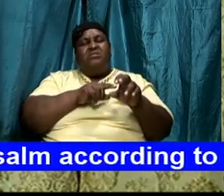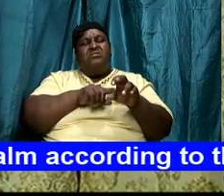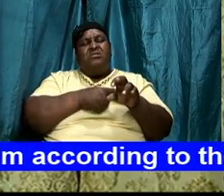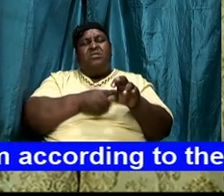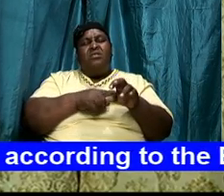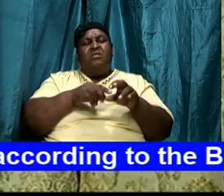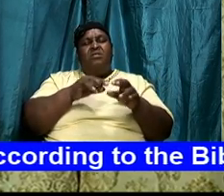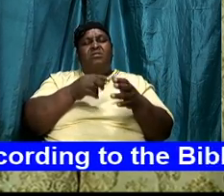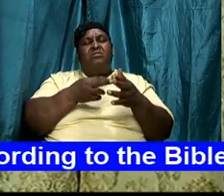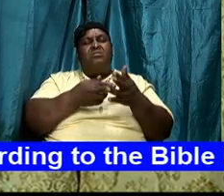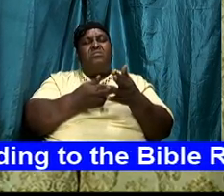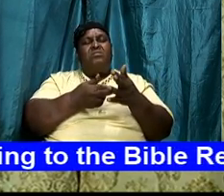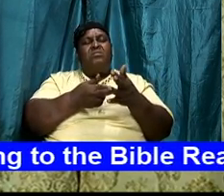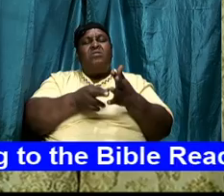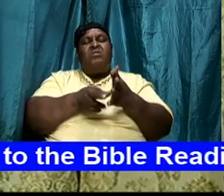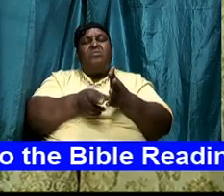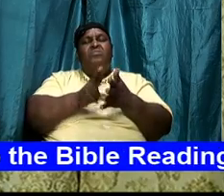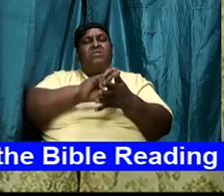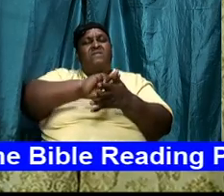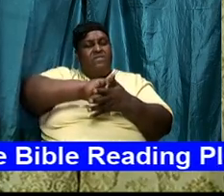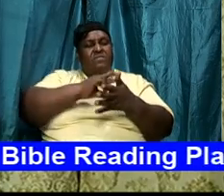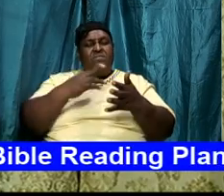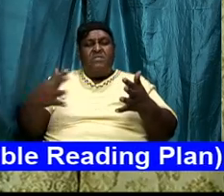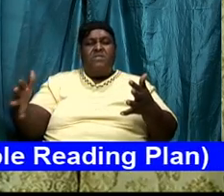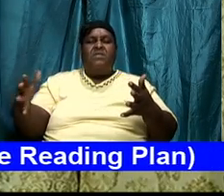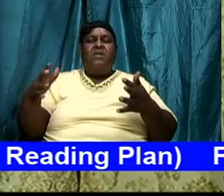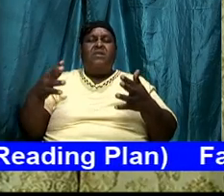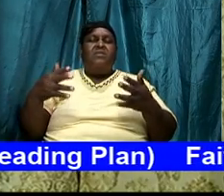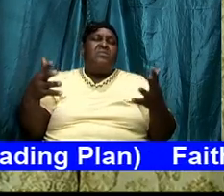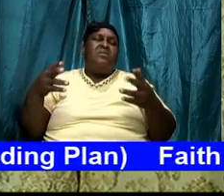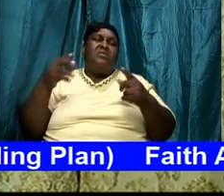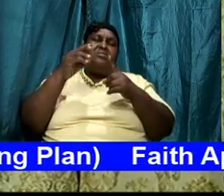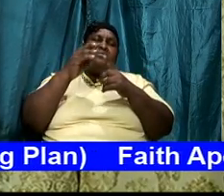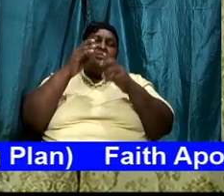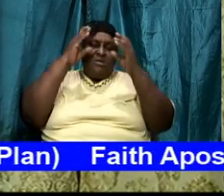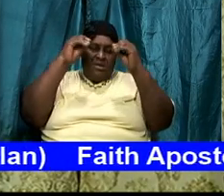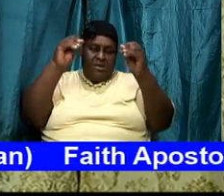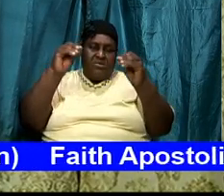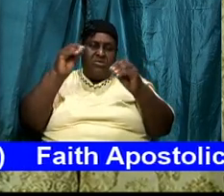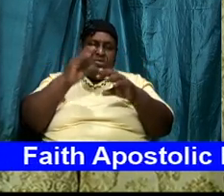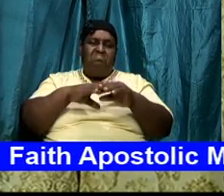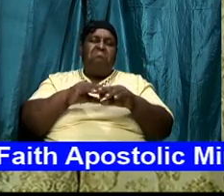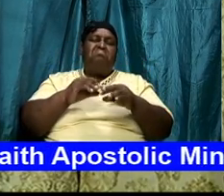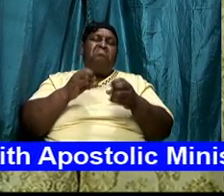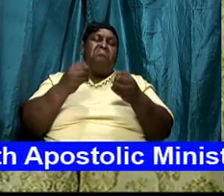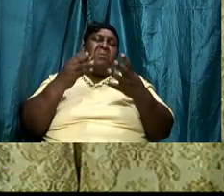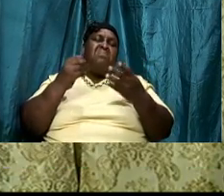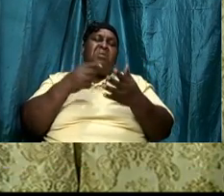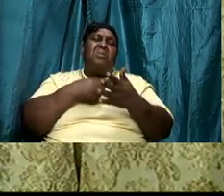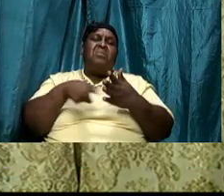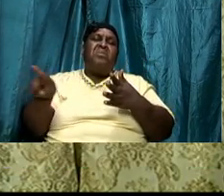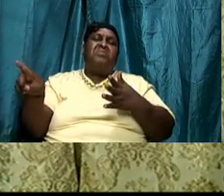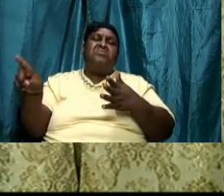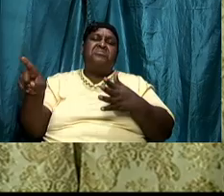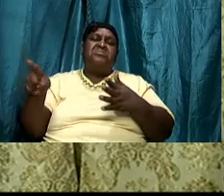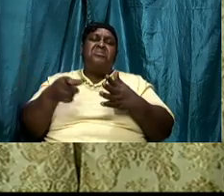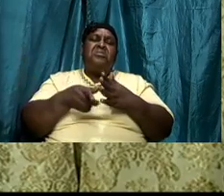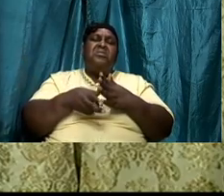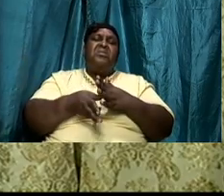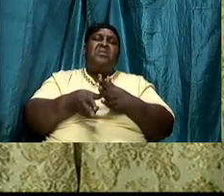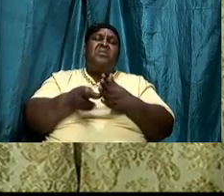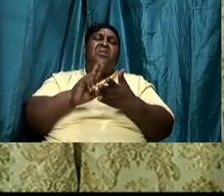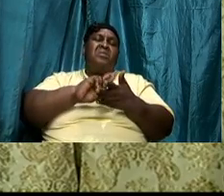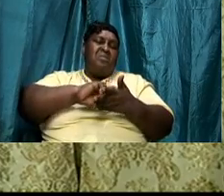review the things that we have been teaching on over the last couple of weeks review and put it